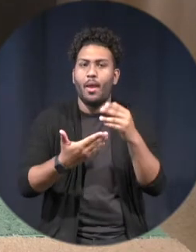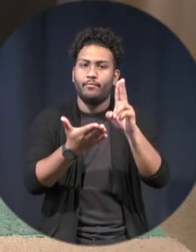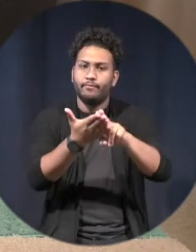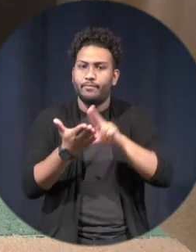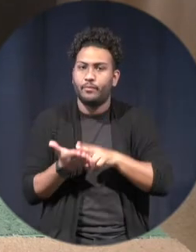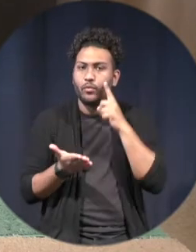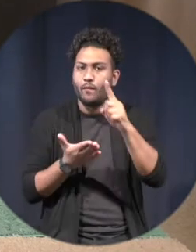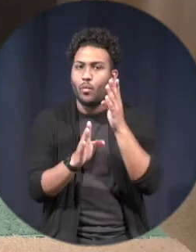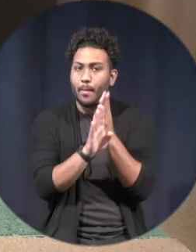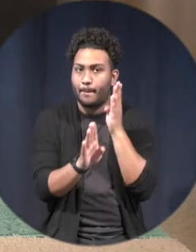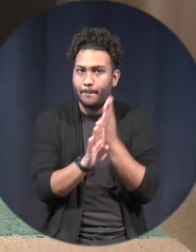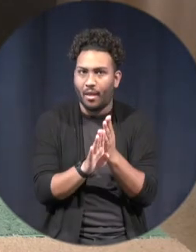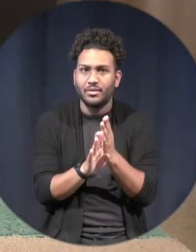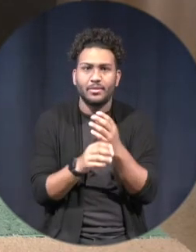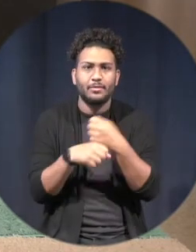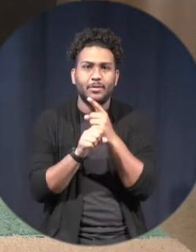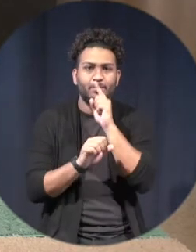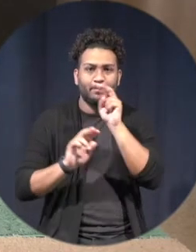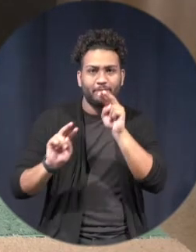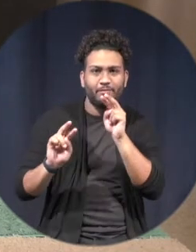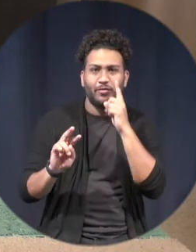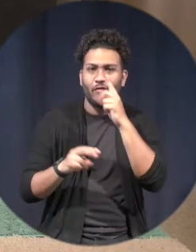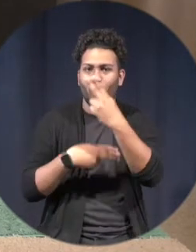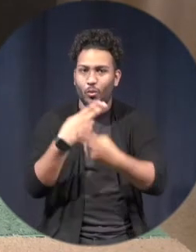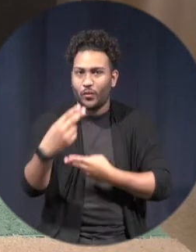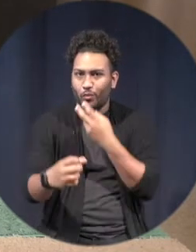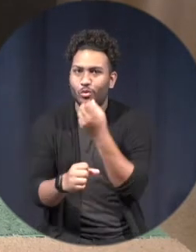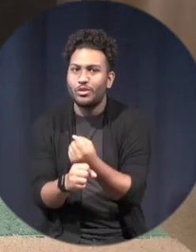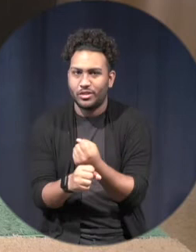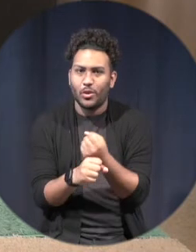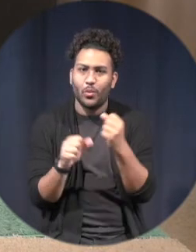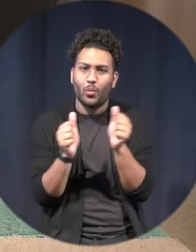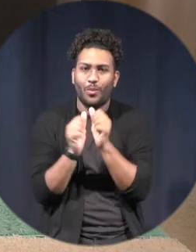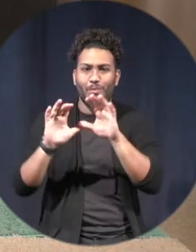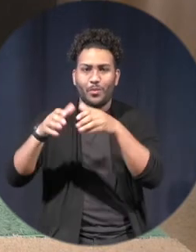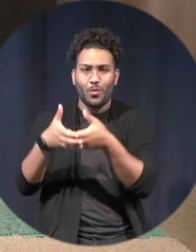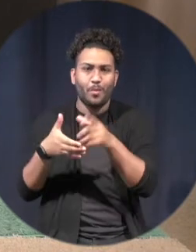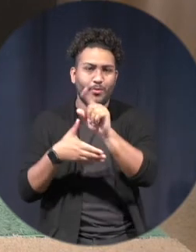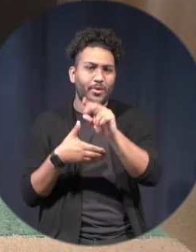fun night at Universal Studios and Islands of Adventure with the Class of 2022.